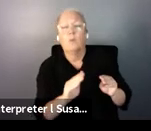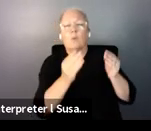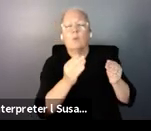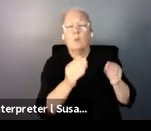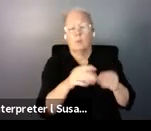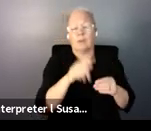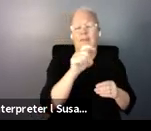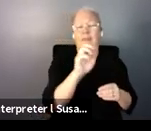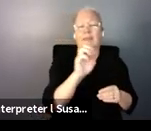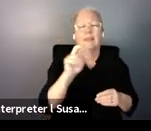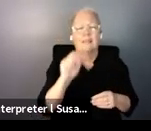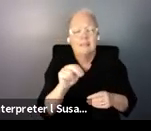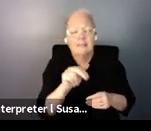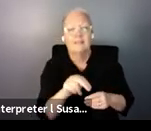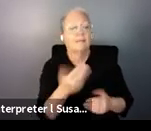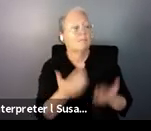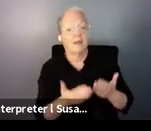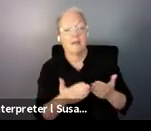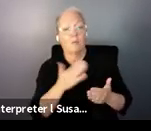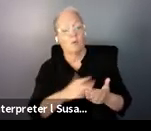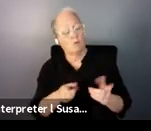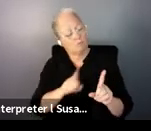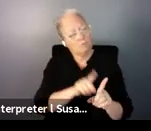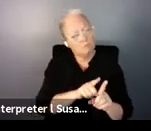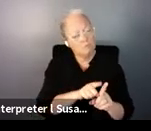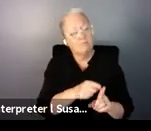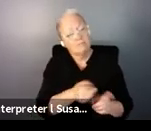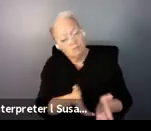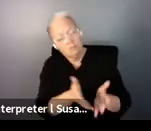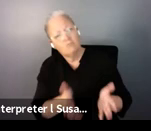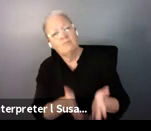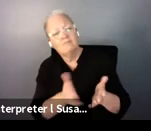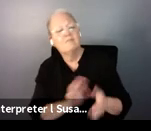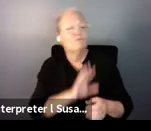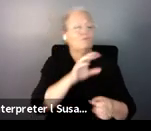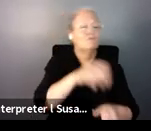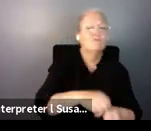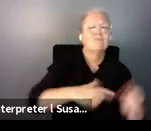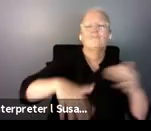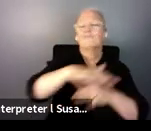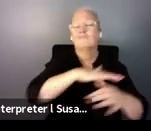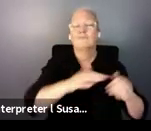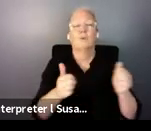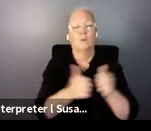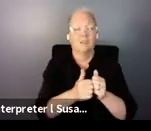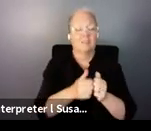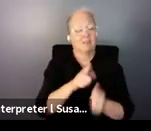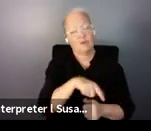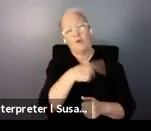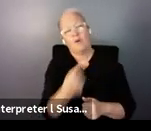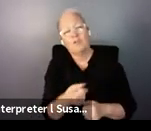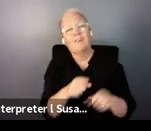to support social interaction, engagement in the community with peers. In adulthood, it could be